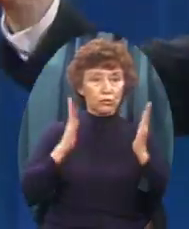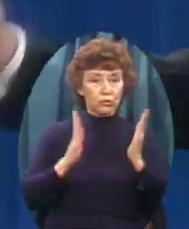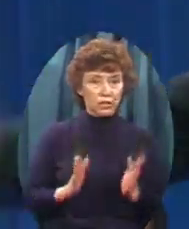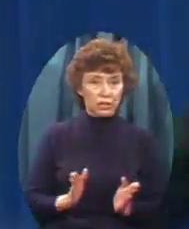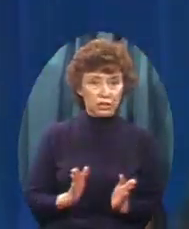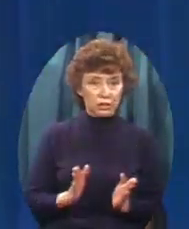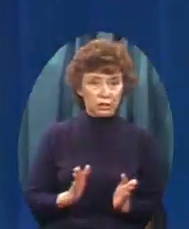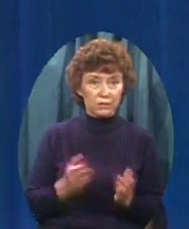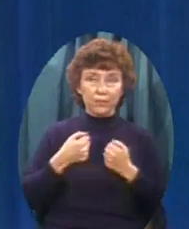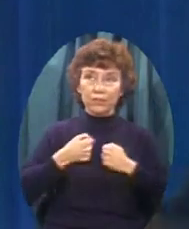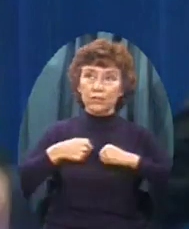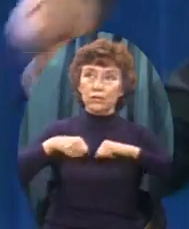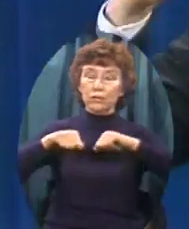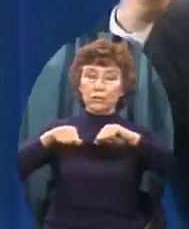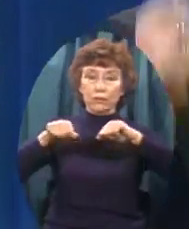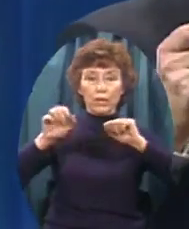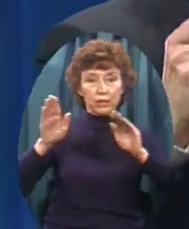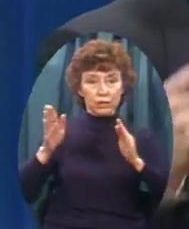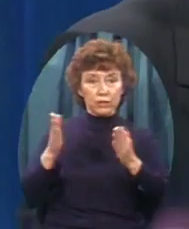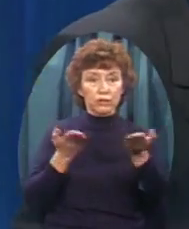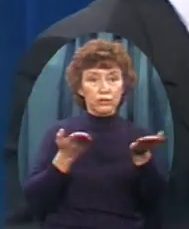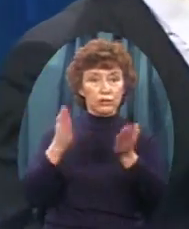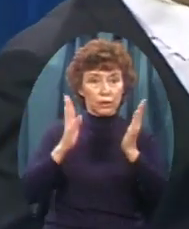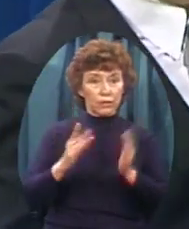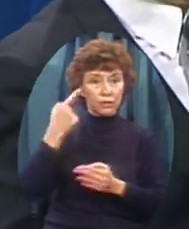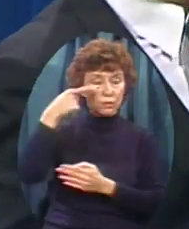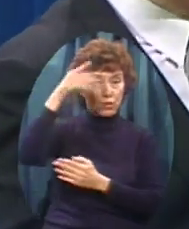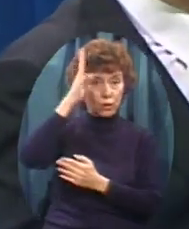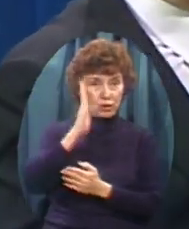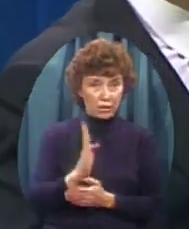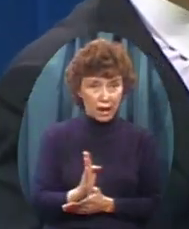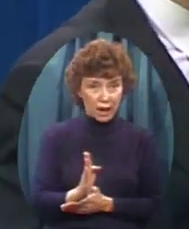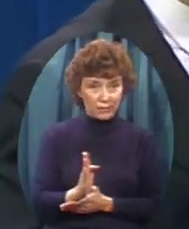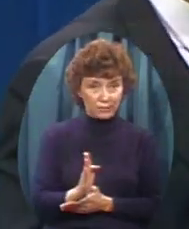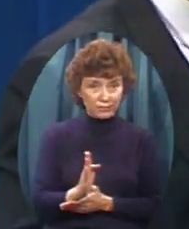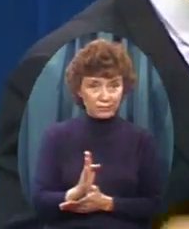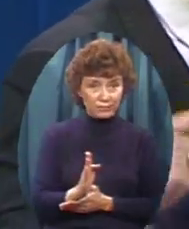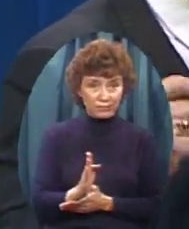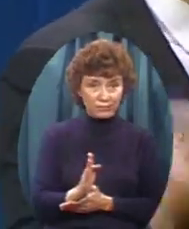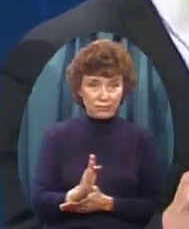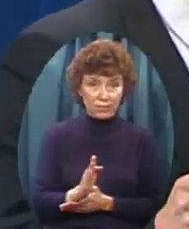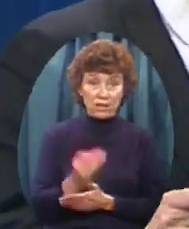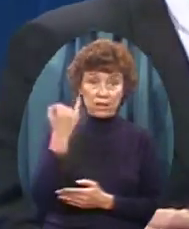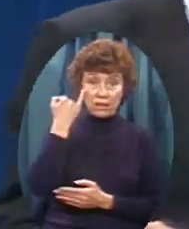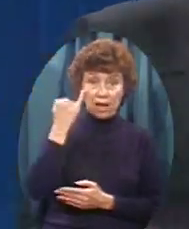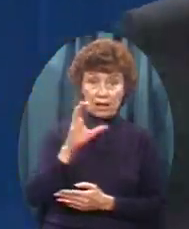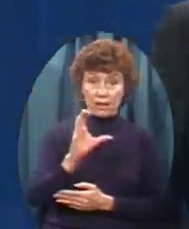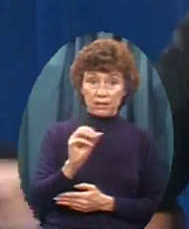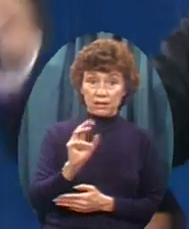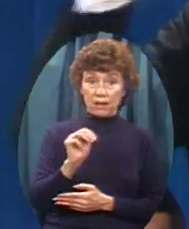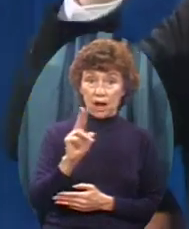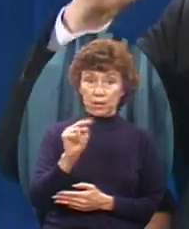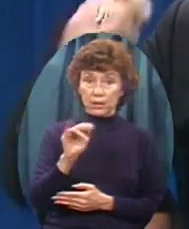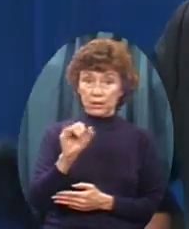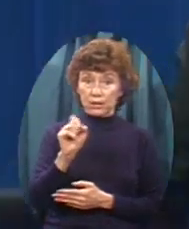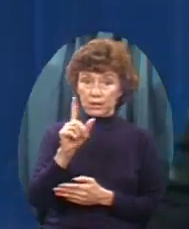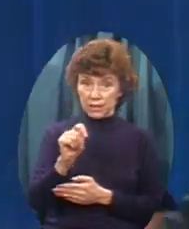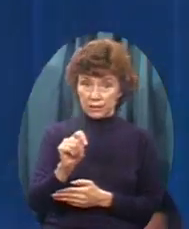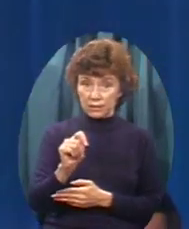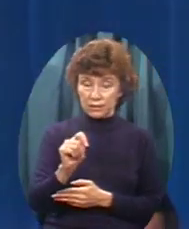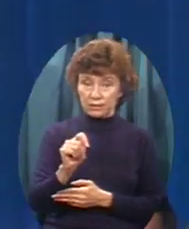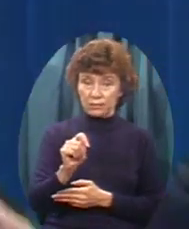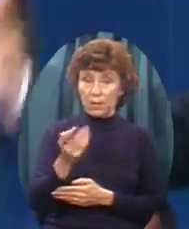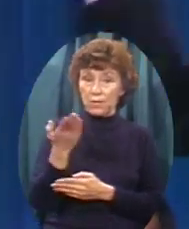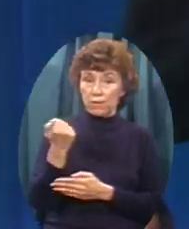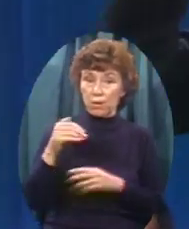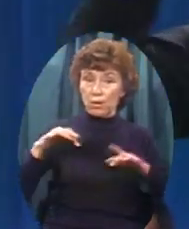Subversives Subversives Like the communists Who have Subverted our society And infiltrated